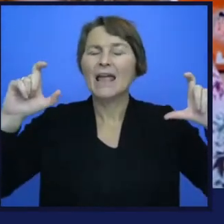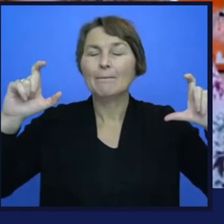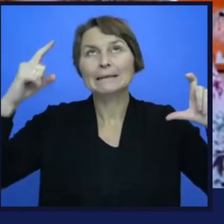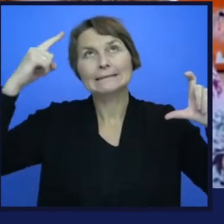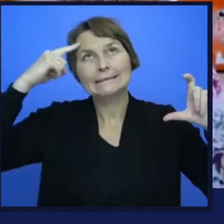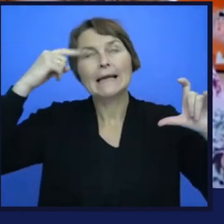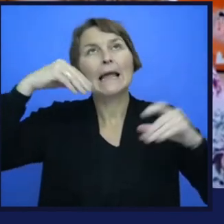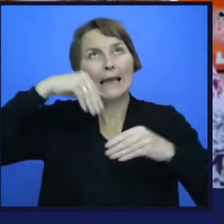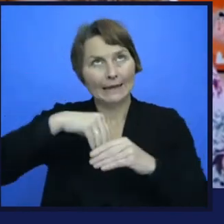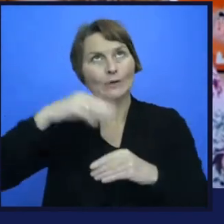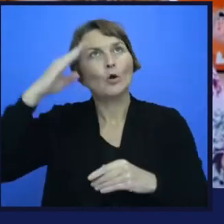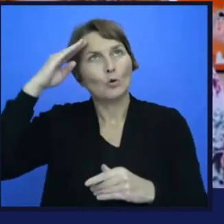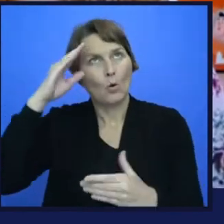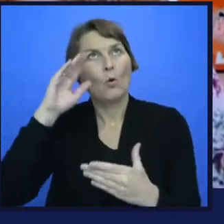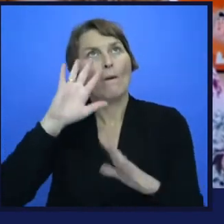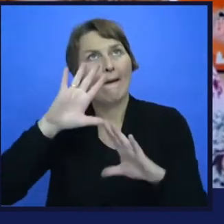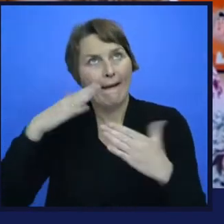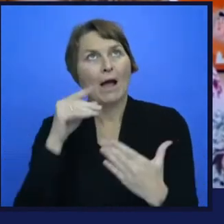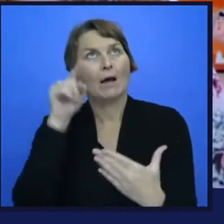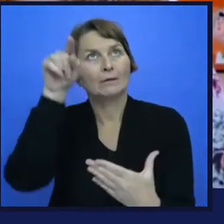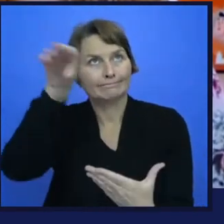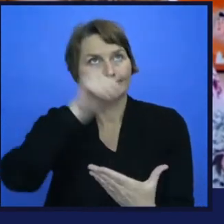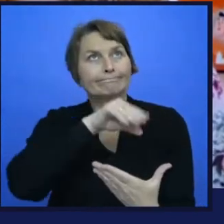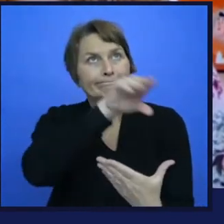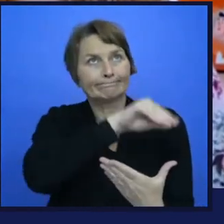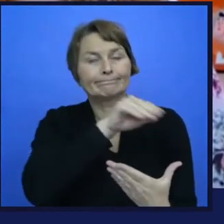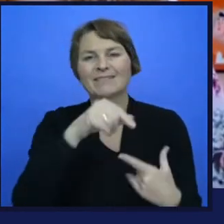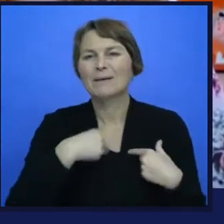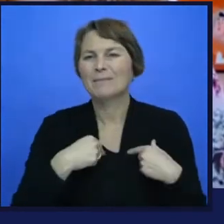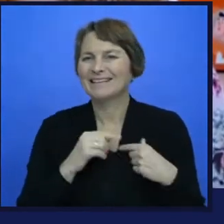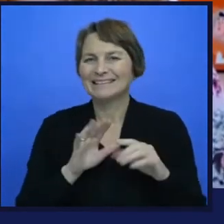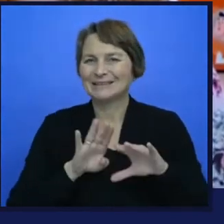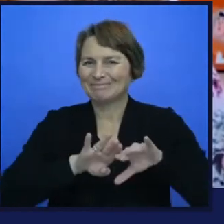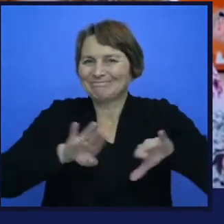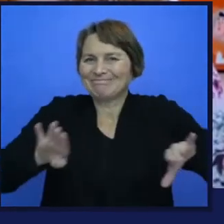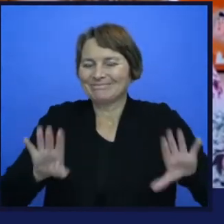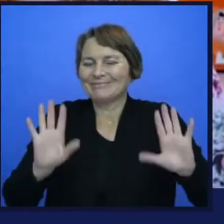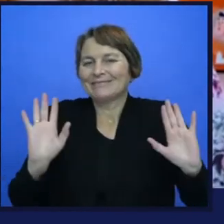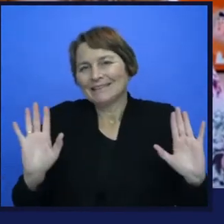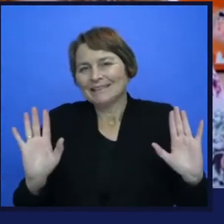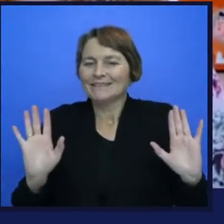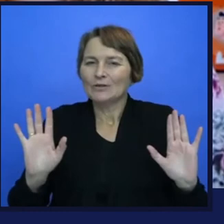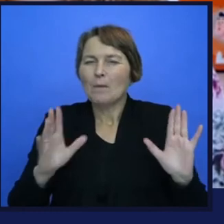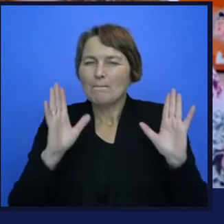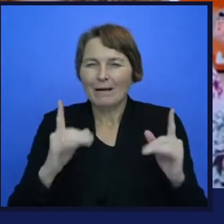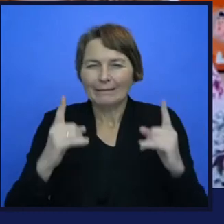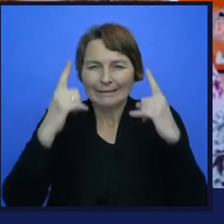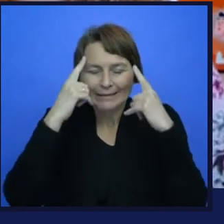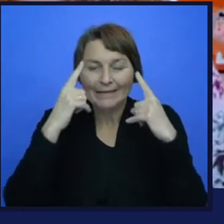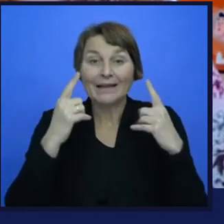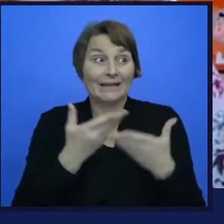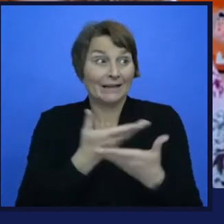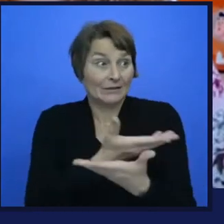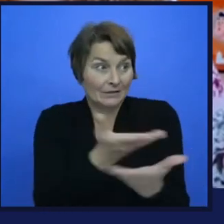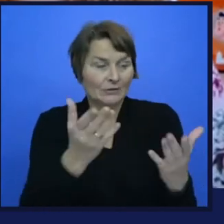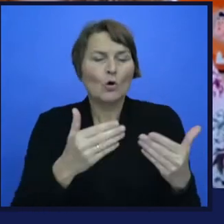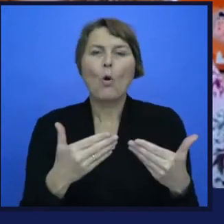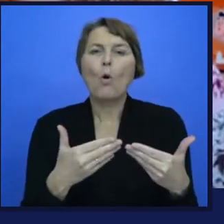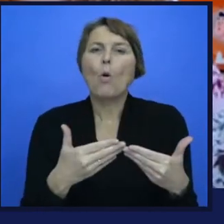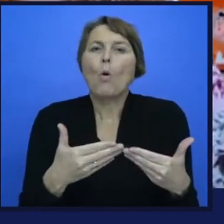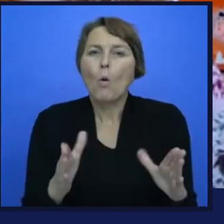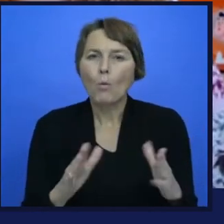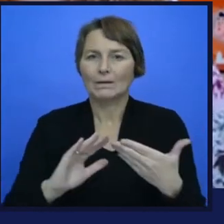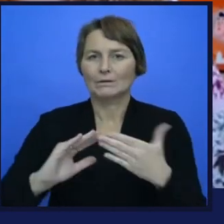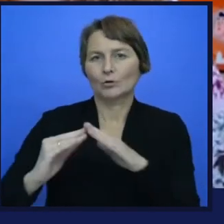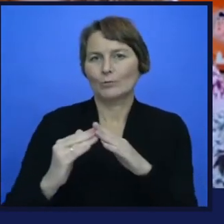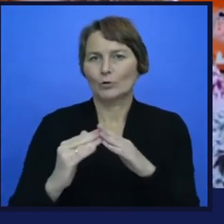But leveraging the power of open communities, the power